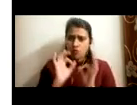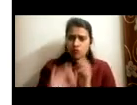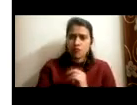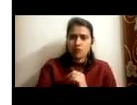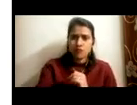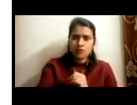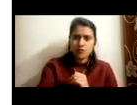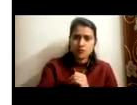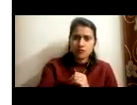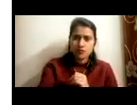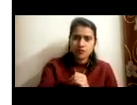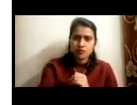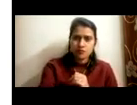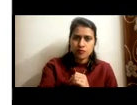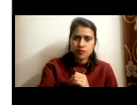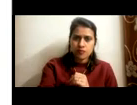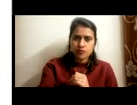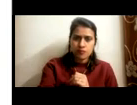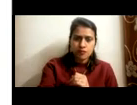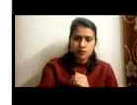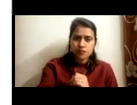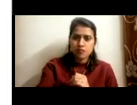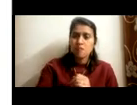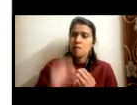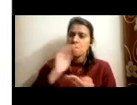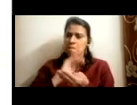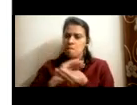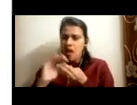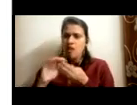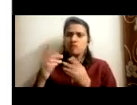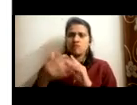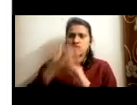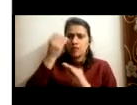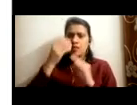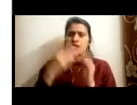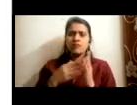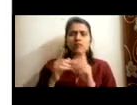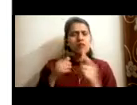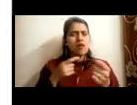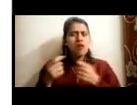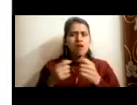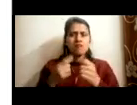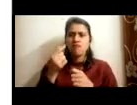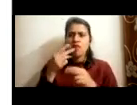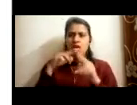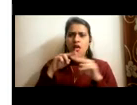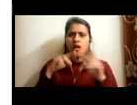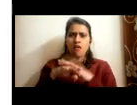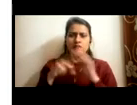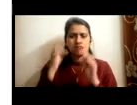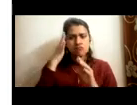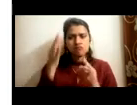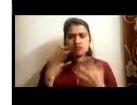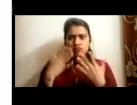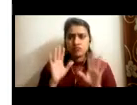a banker and financial, you know, pursue a career in finance, etc. And wants to enter into a multinational bank,